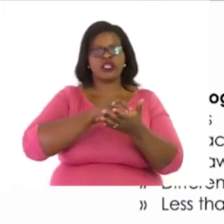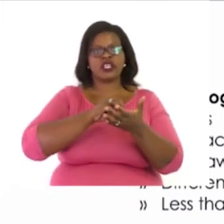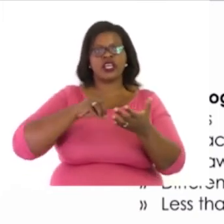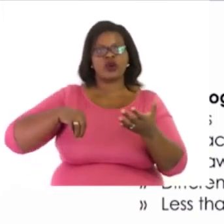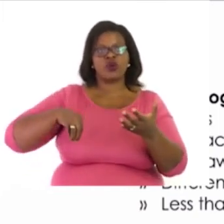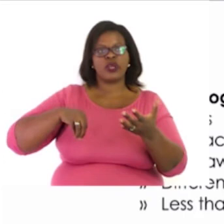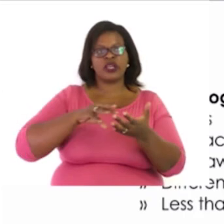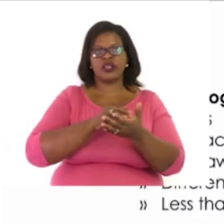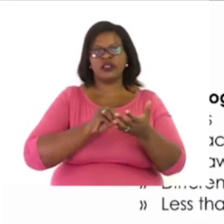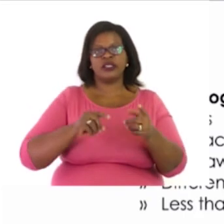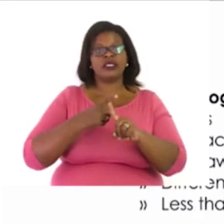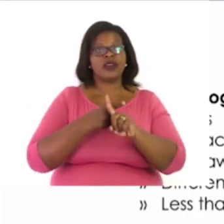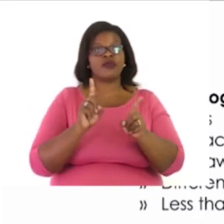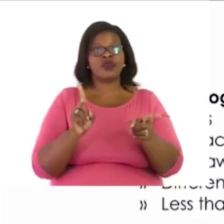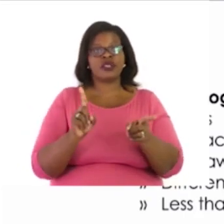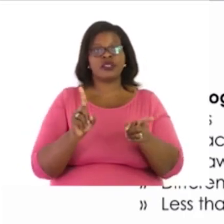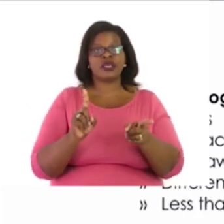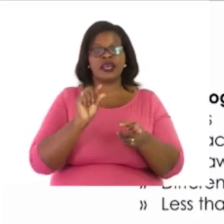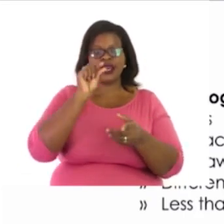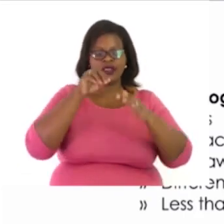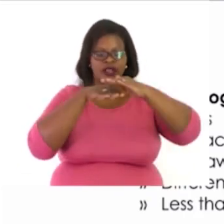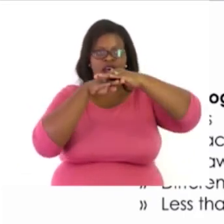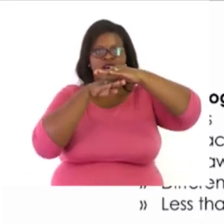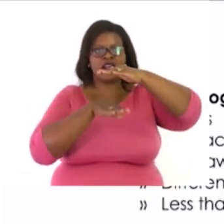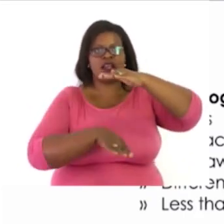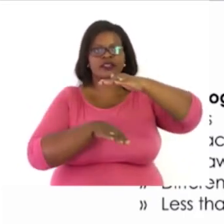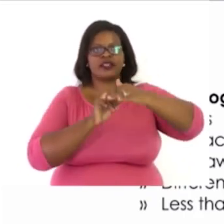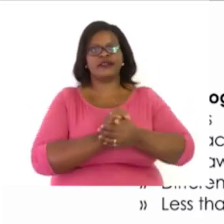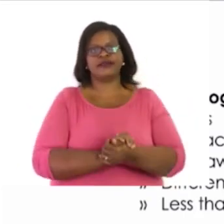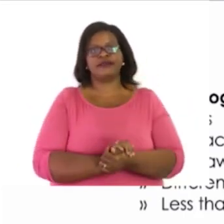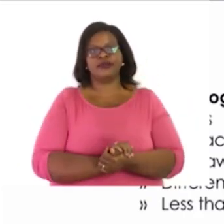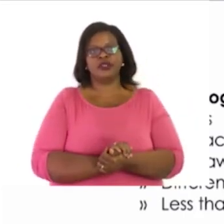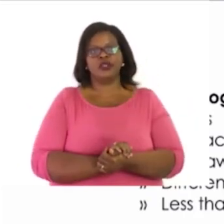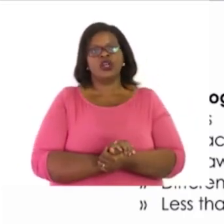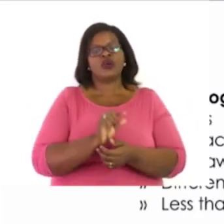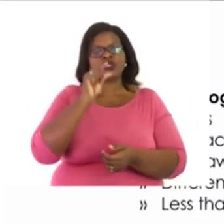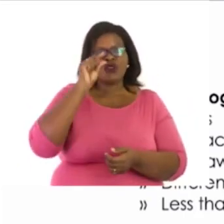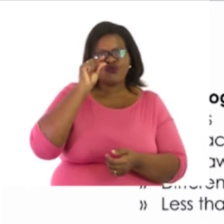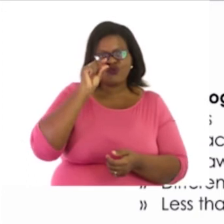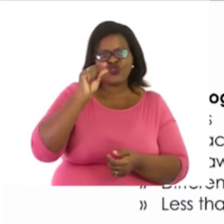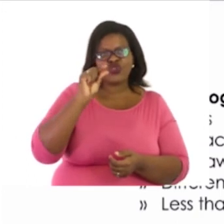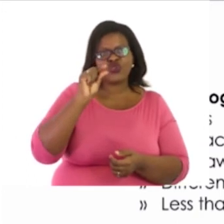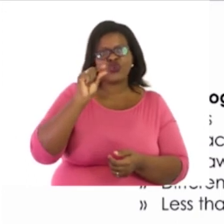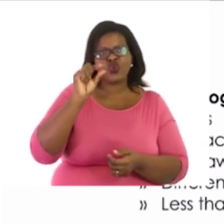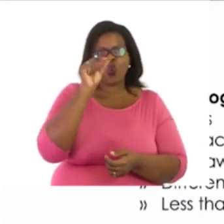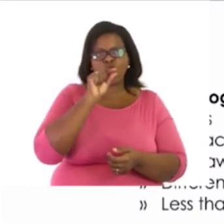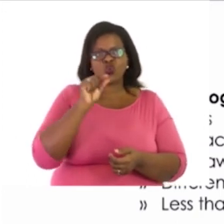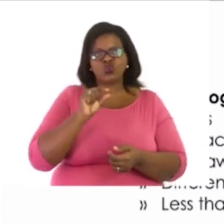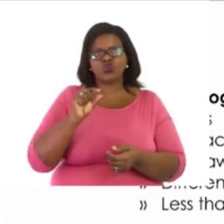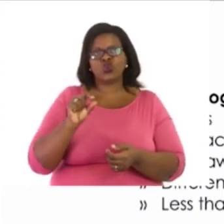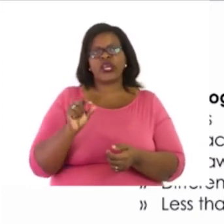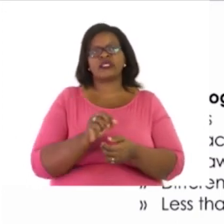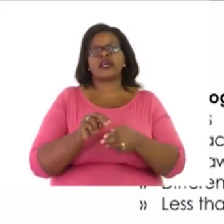Difference. And less than. Now, these are just a few of the terminologies that tells us